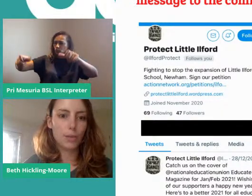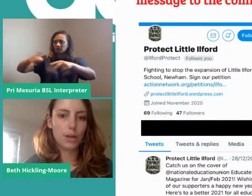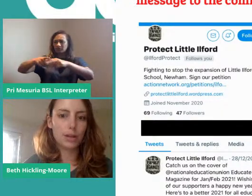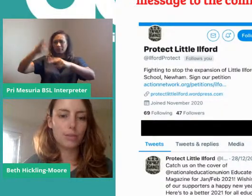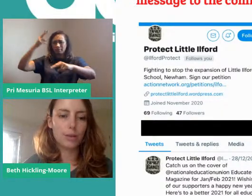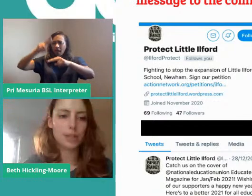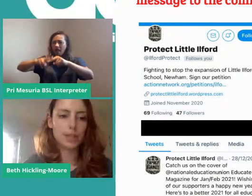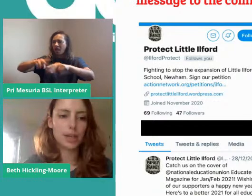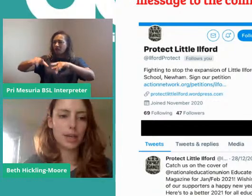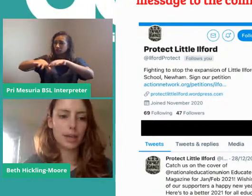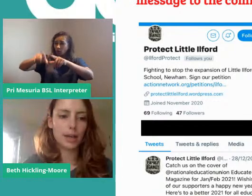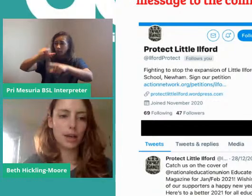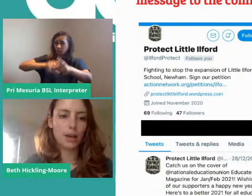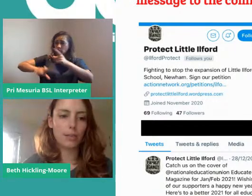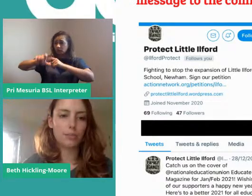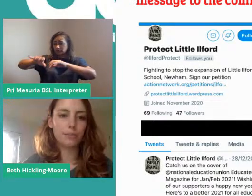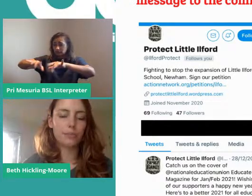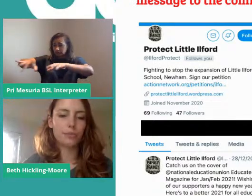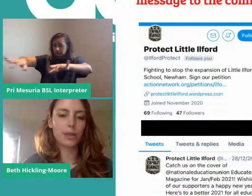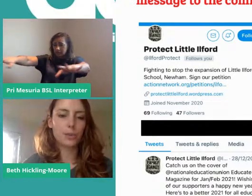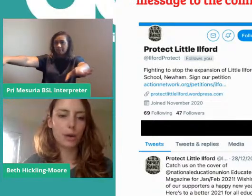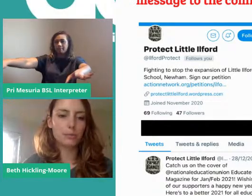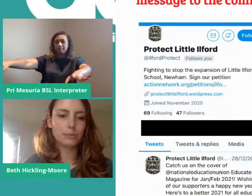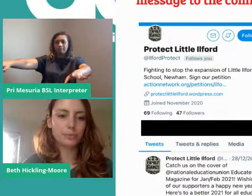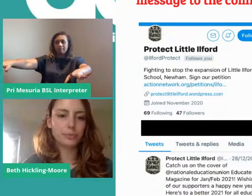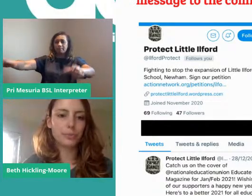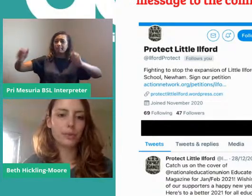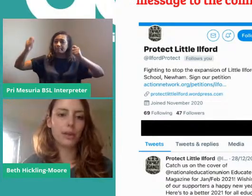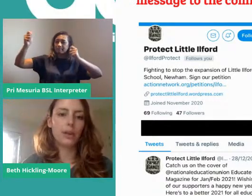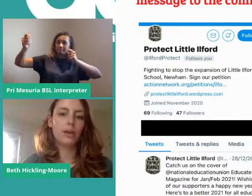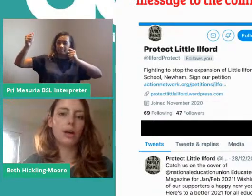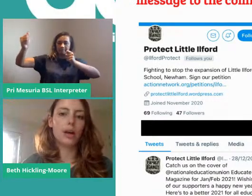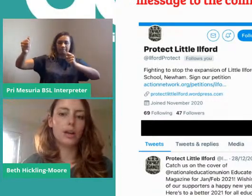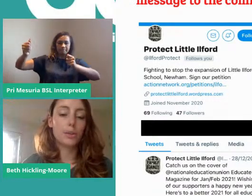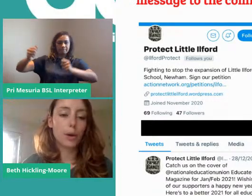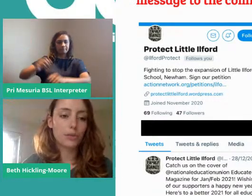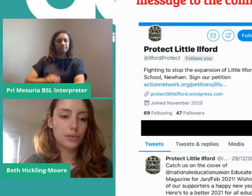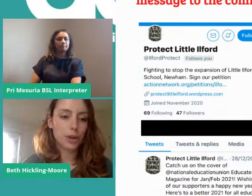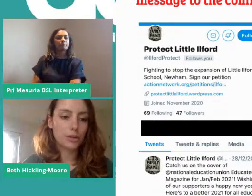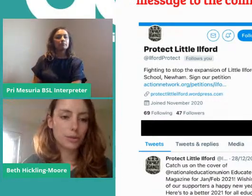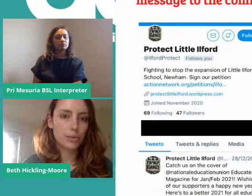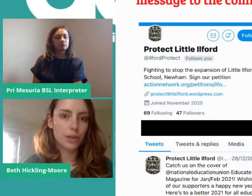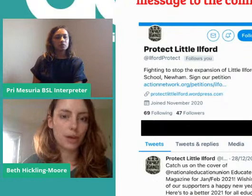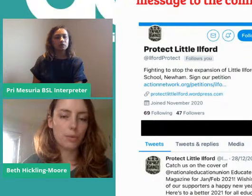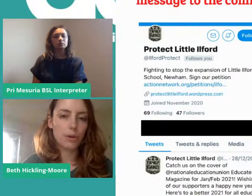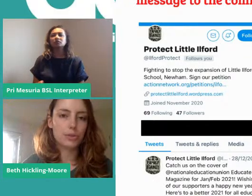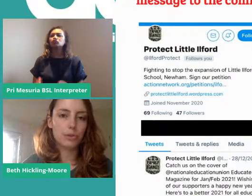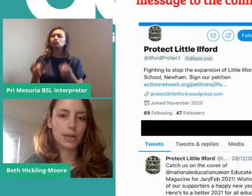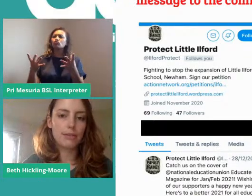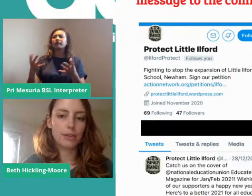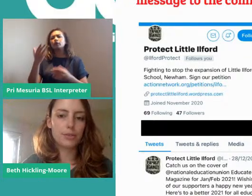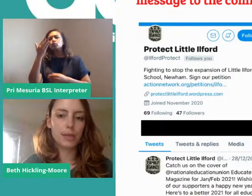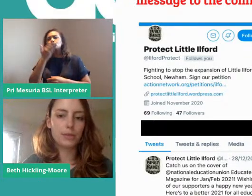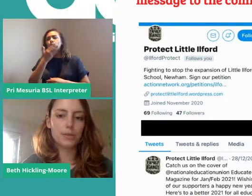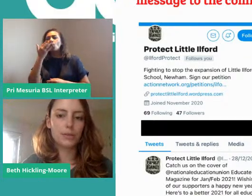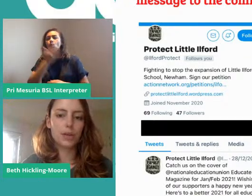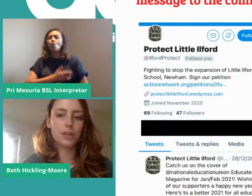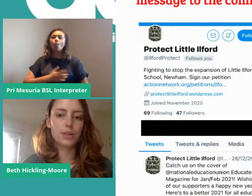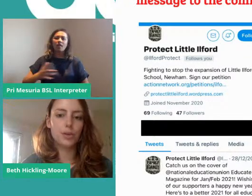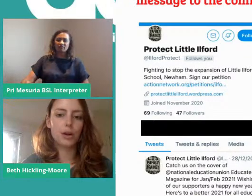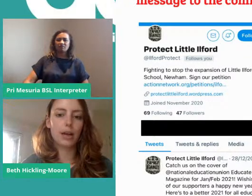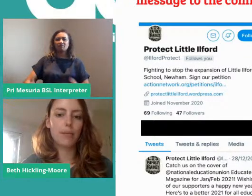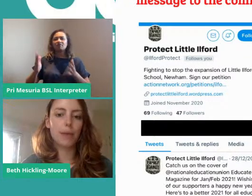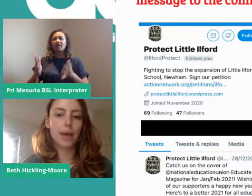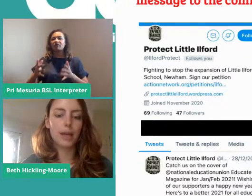and the wider community as well. Another part of Strike School that was really fundamental